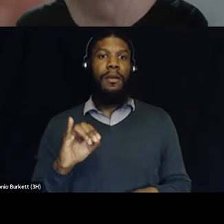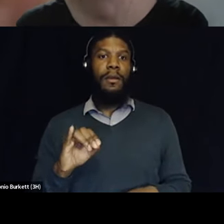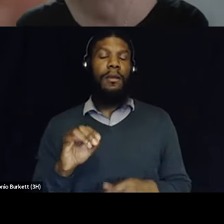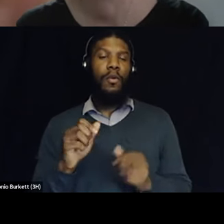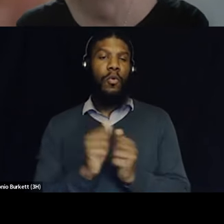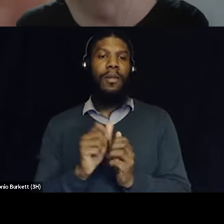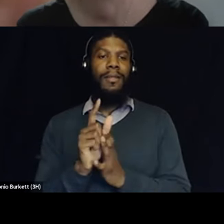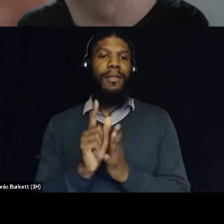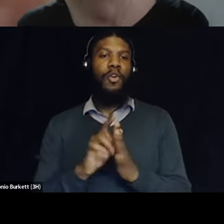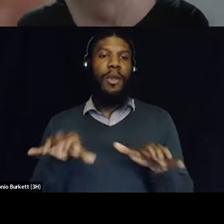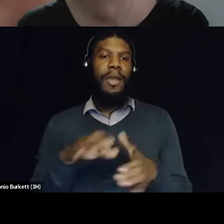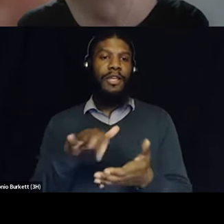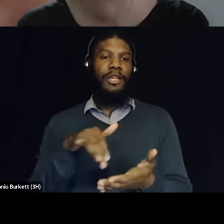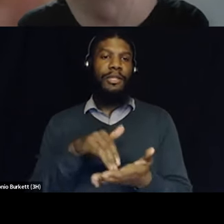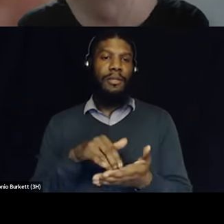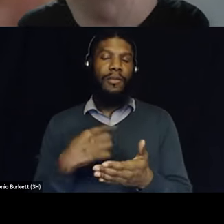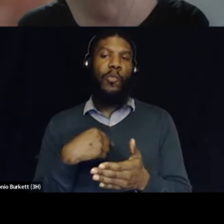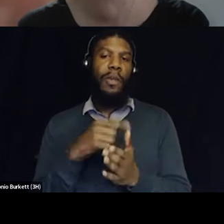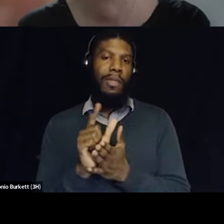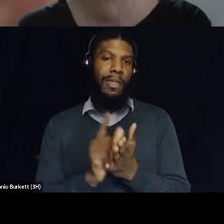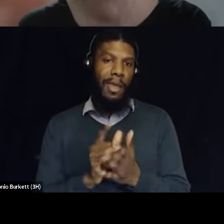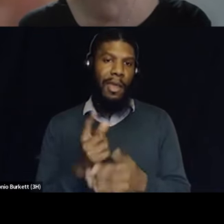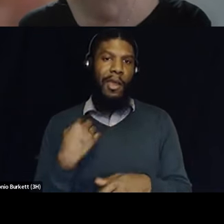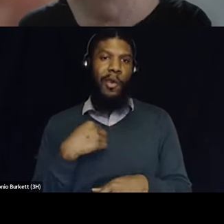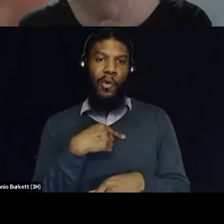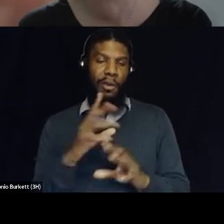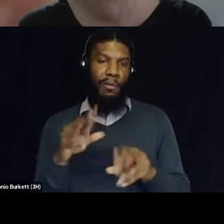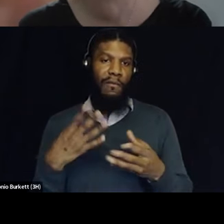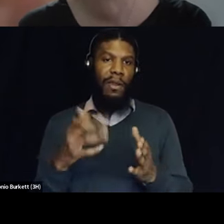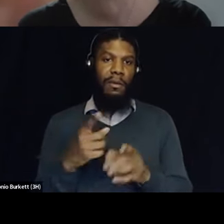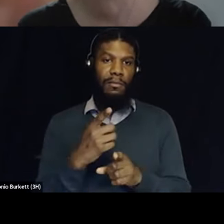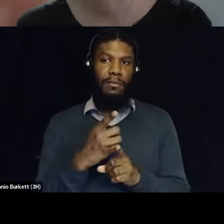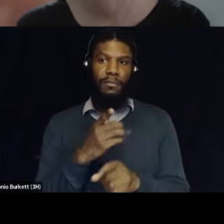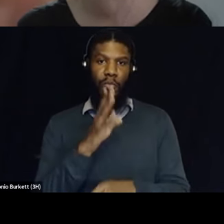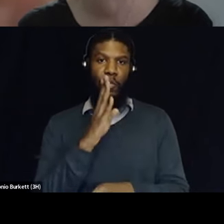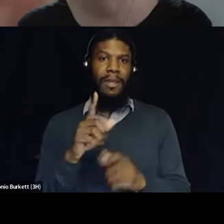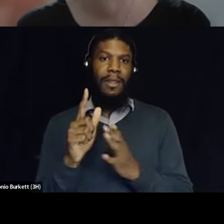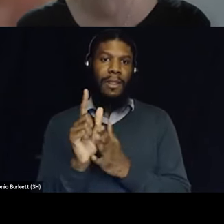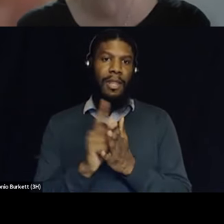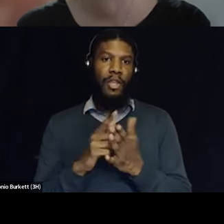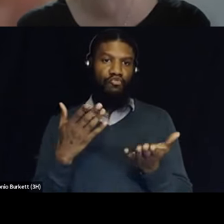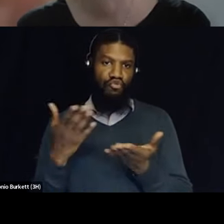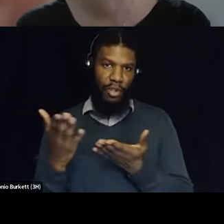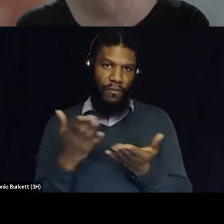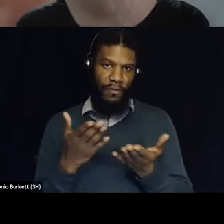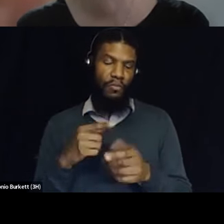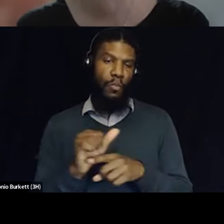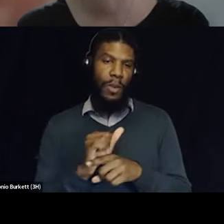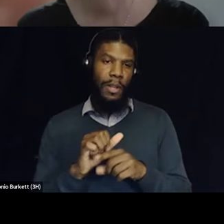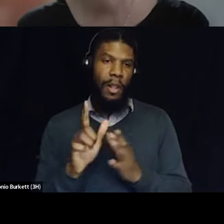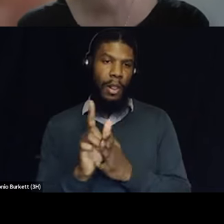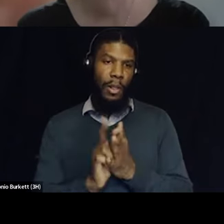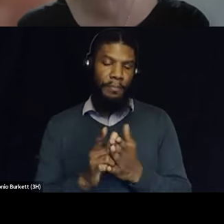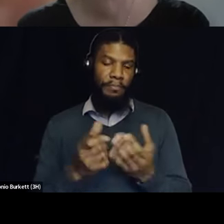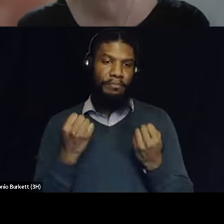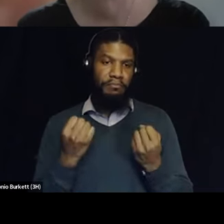because we are a law firm we litigate and we provide direct legal services so a lot of our our um our